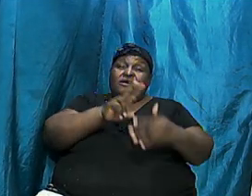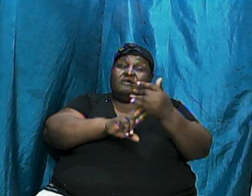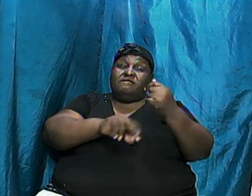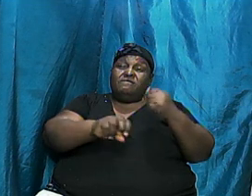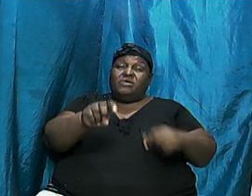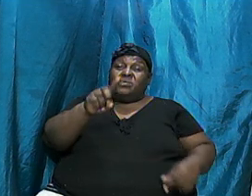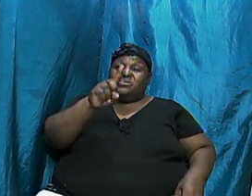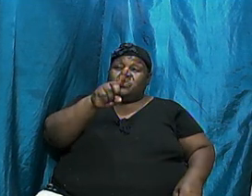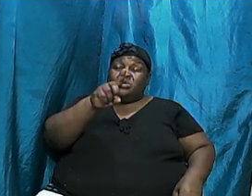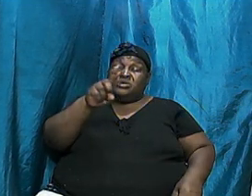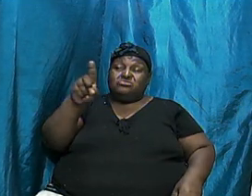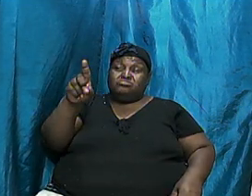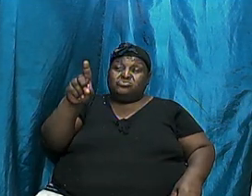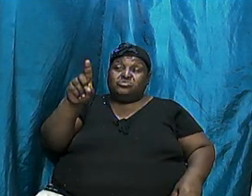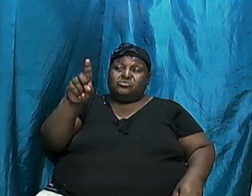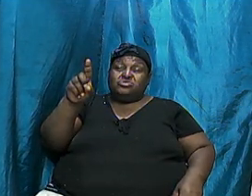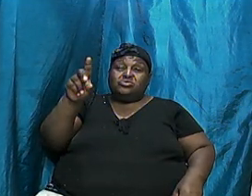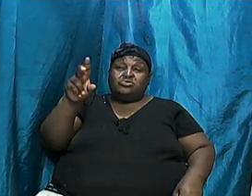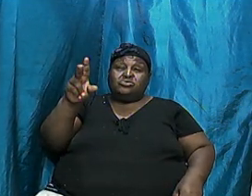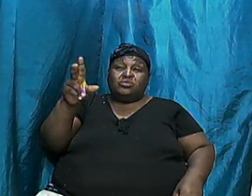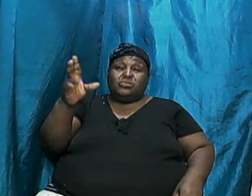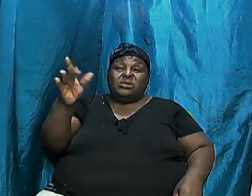25 give a historical